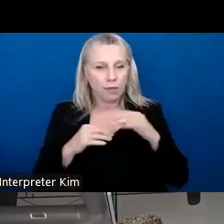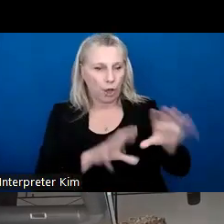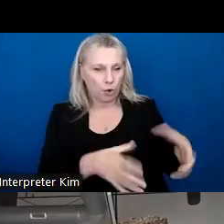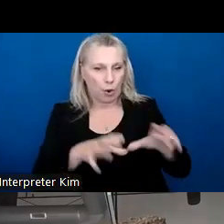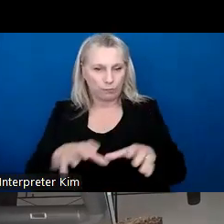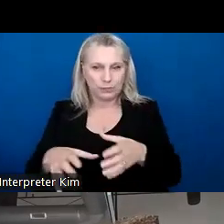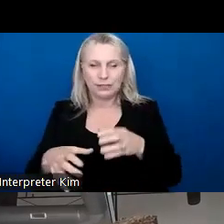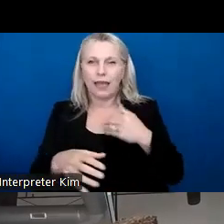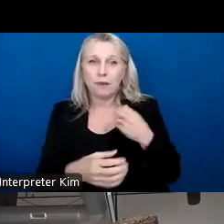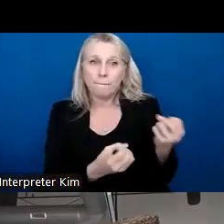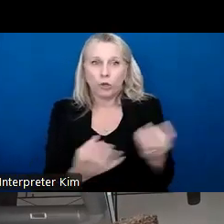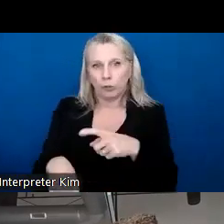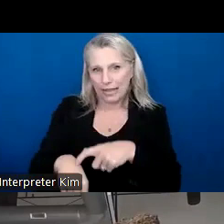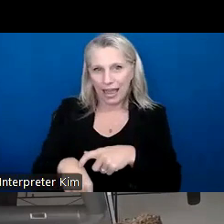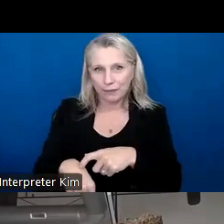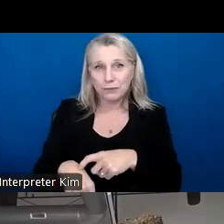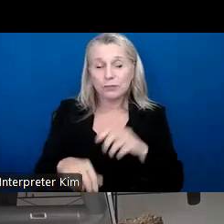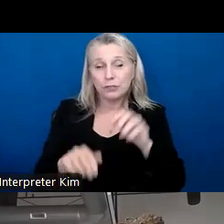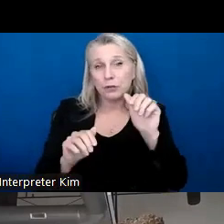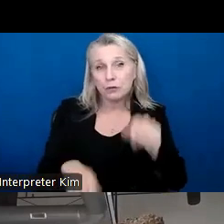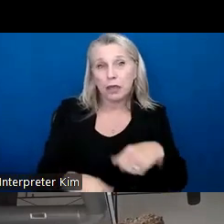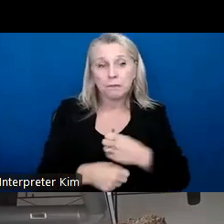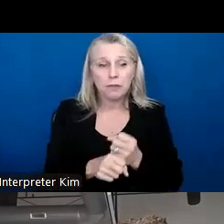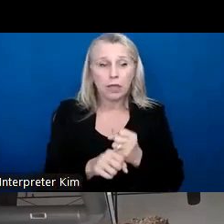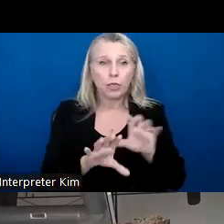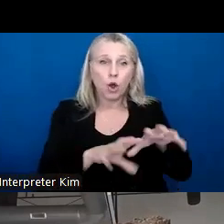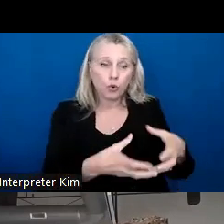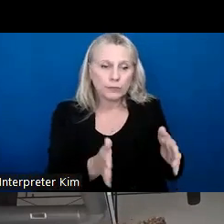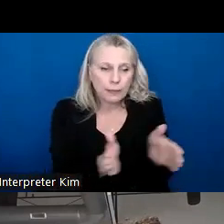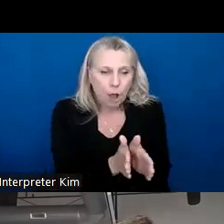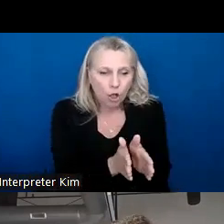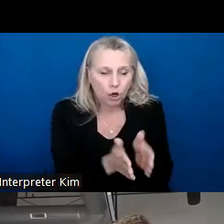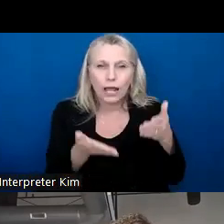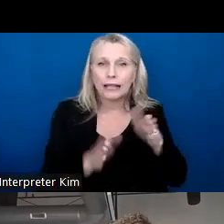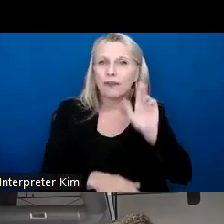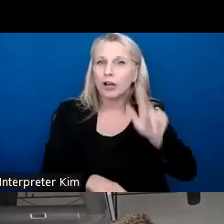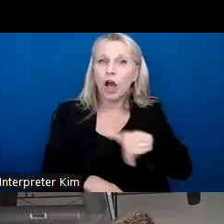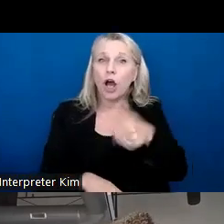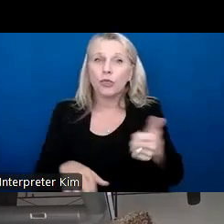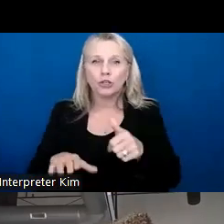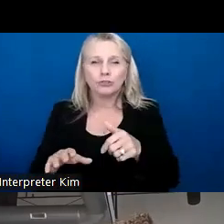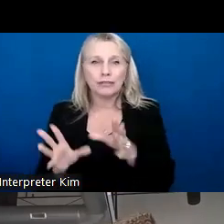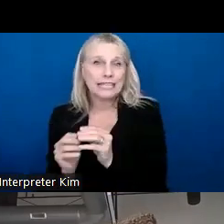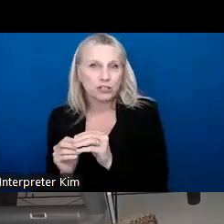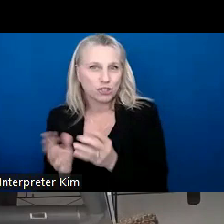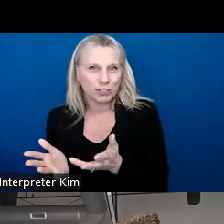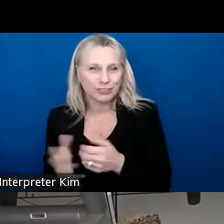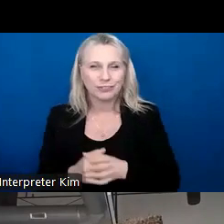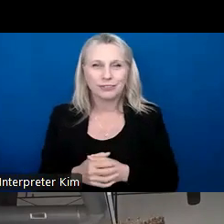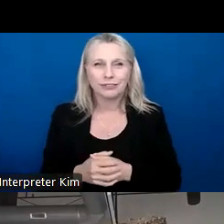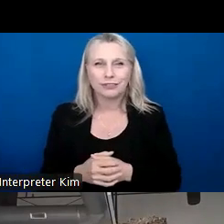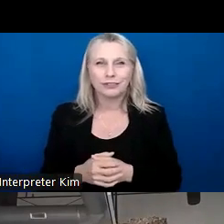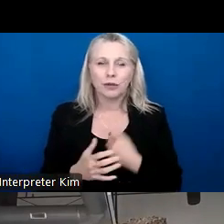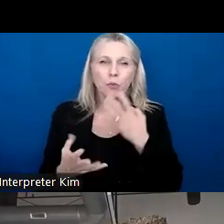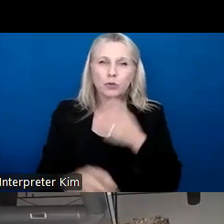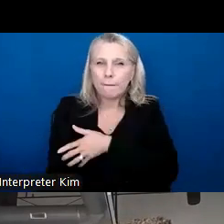times. Um, so we can make the groups a little smaller and then allow for another session to come after that. Um, we really want